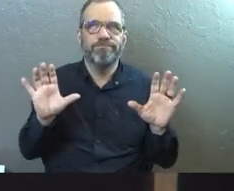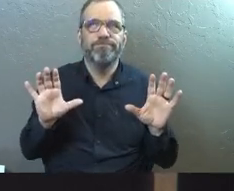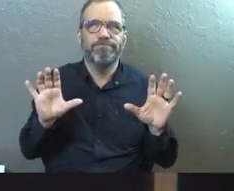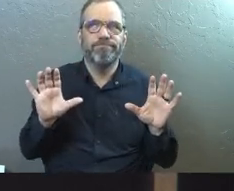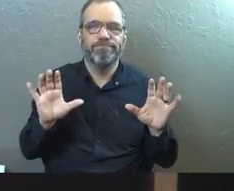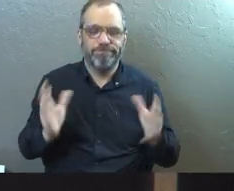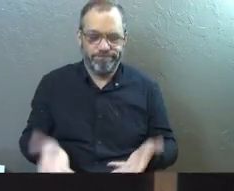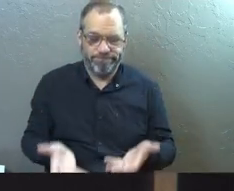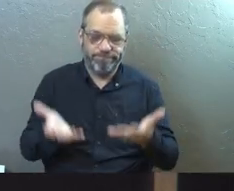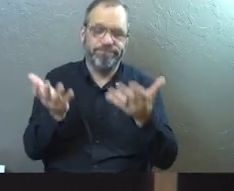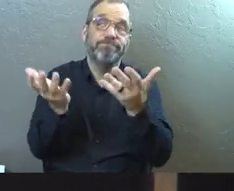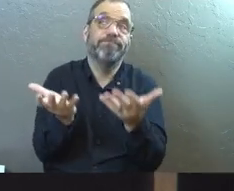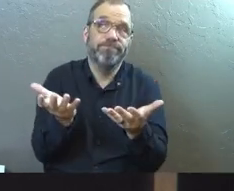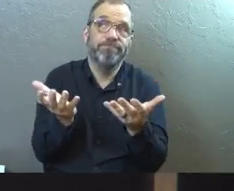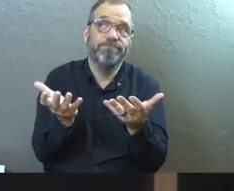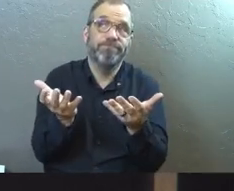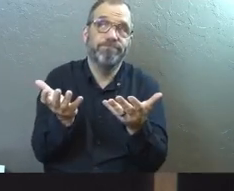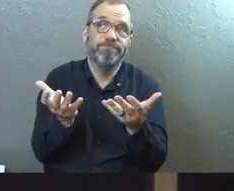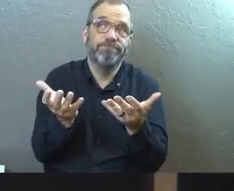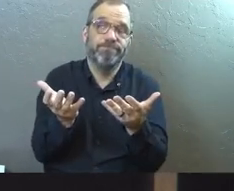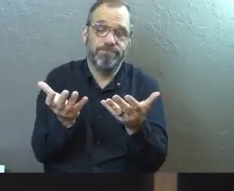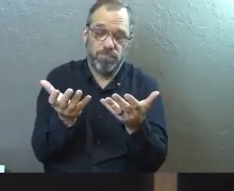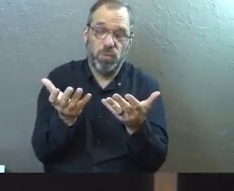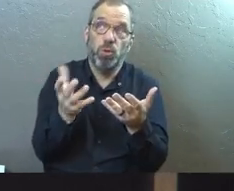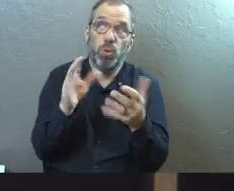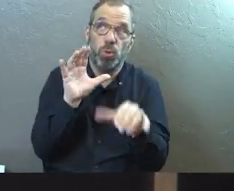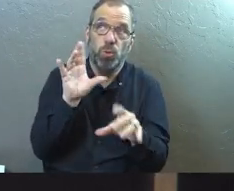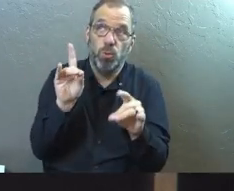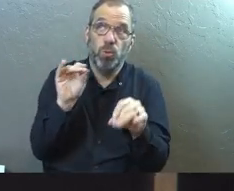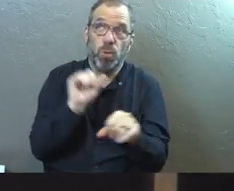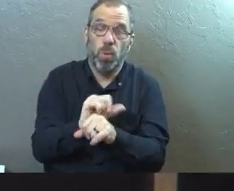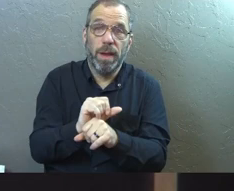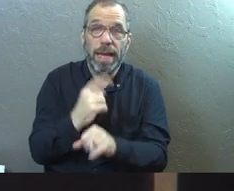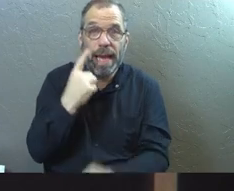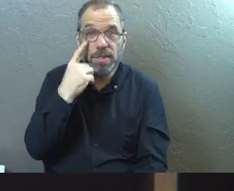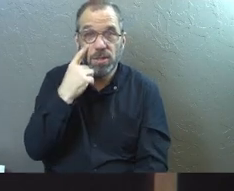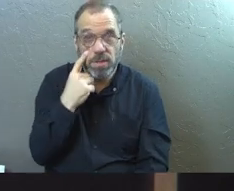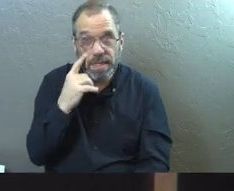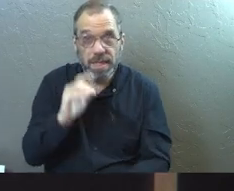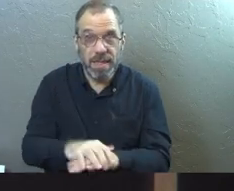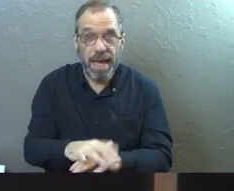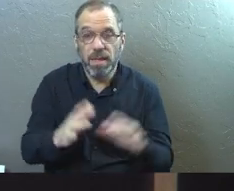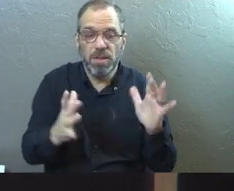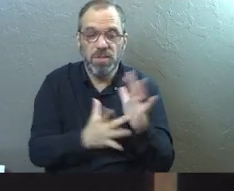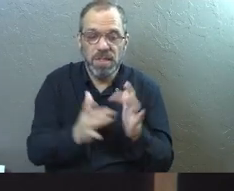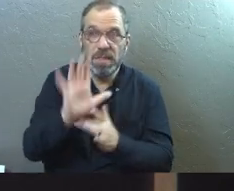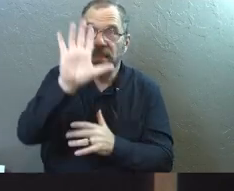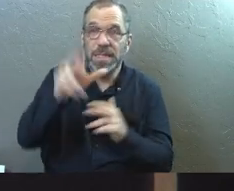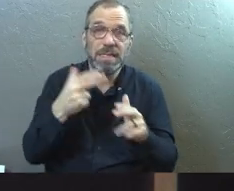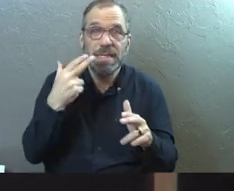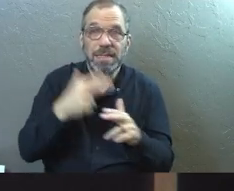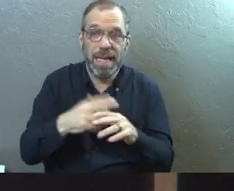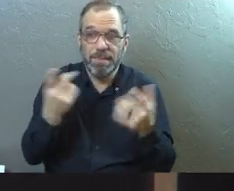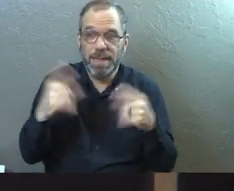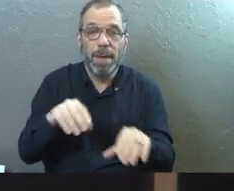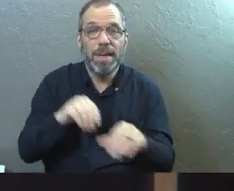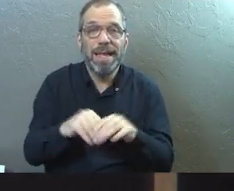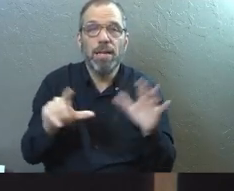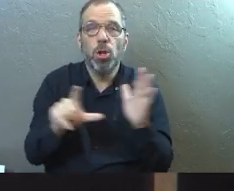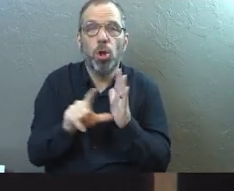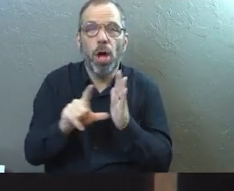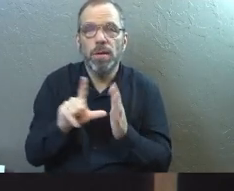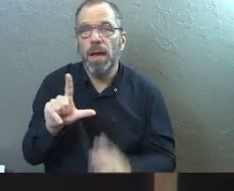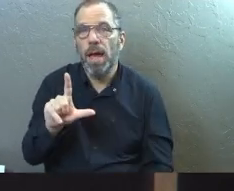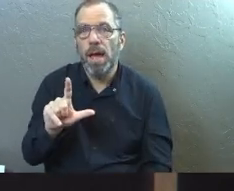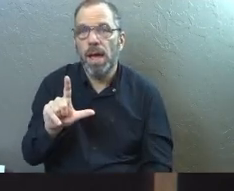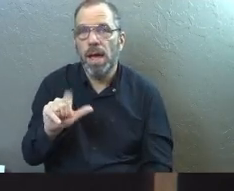here you go. Do what only you can do and do you see the move of God that happened across our city? It's a beautiful